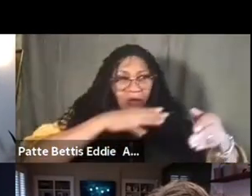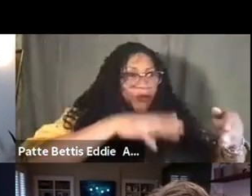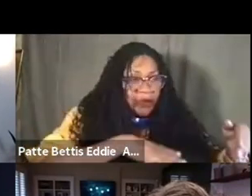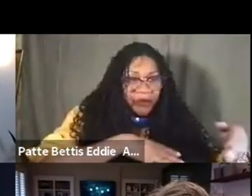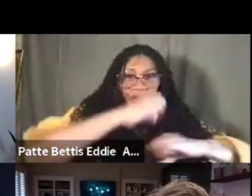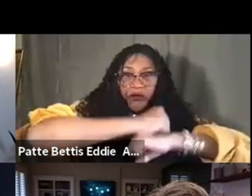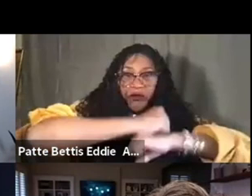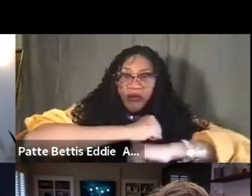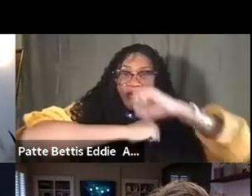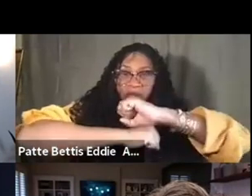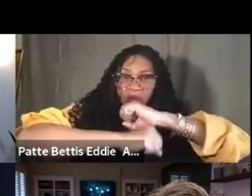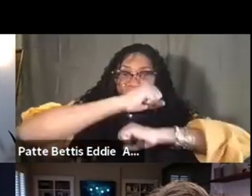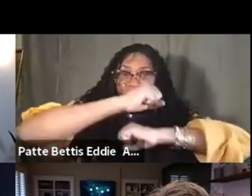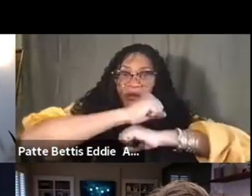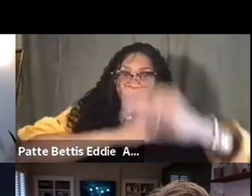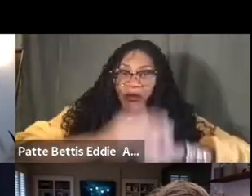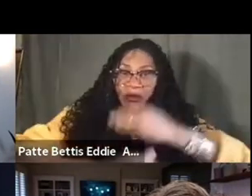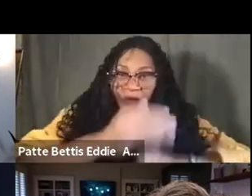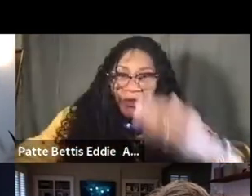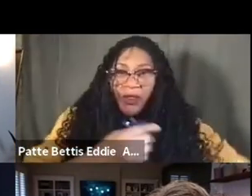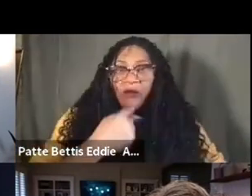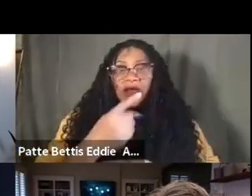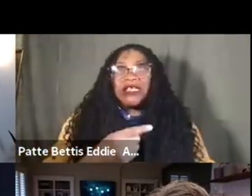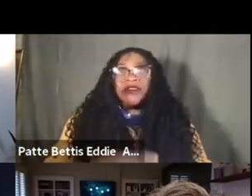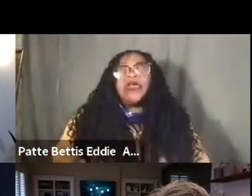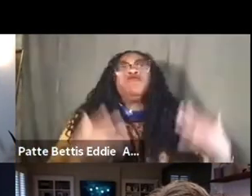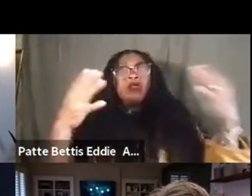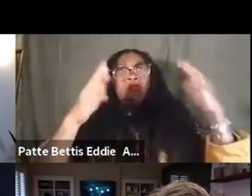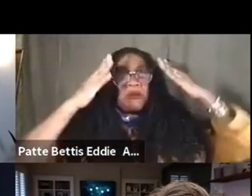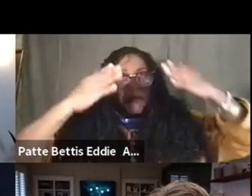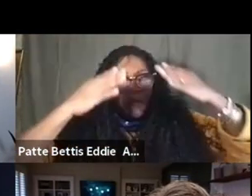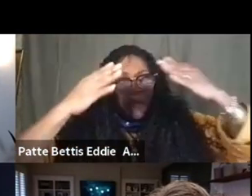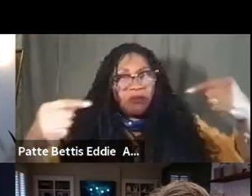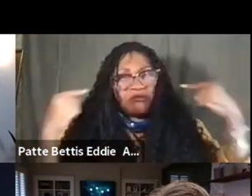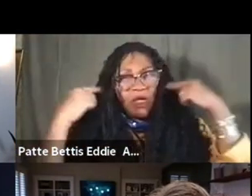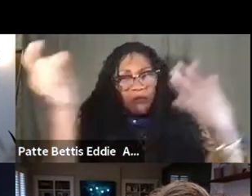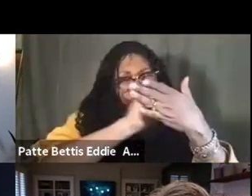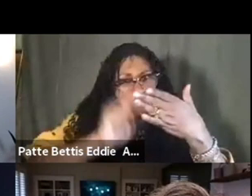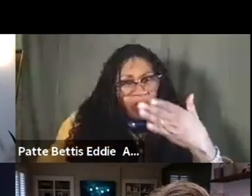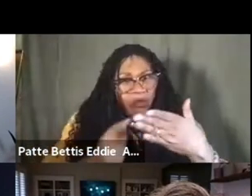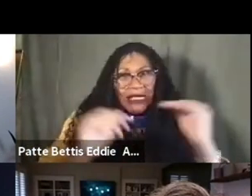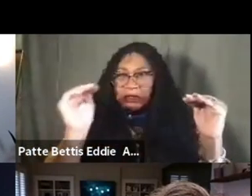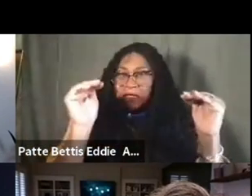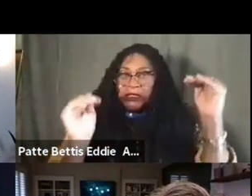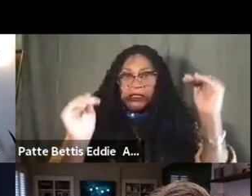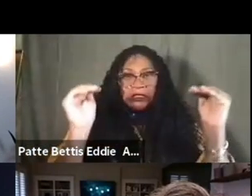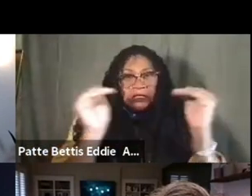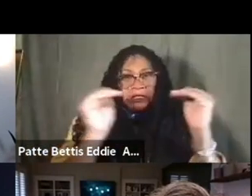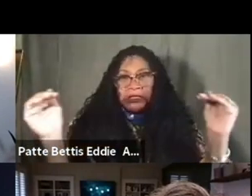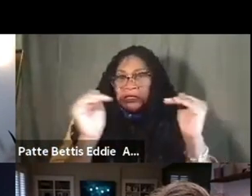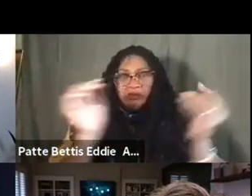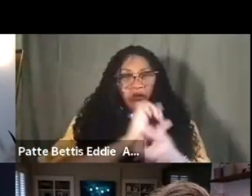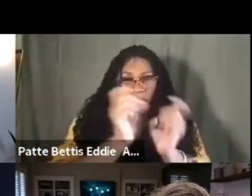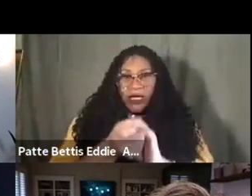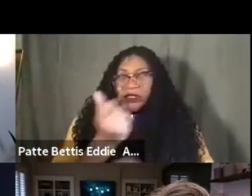structural procedure, you know, where I will call the audible and the, you know, right on the sort of line of scrimmage, um, and change the play, and